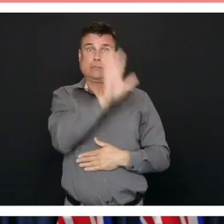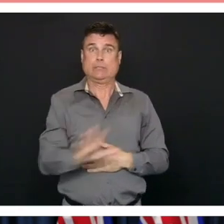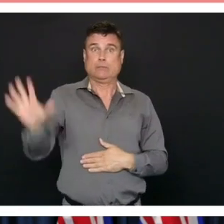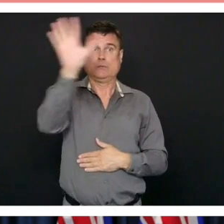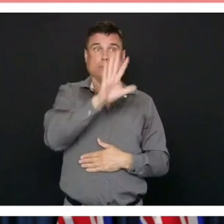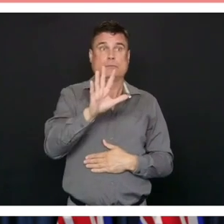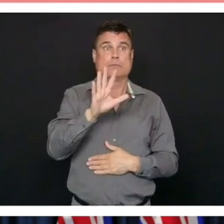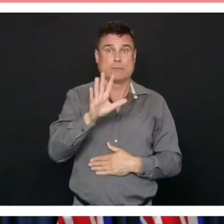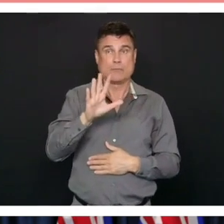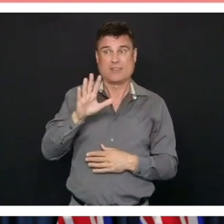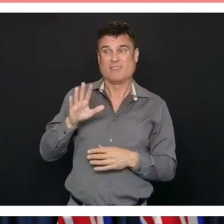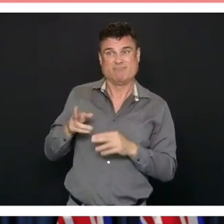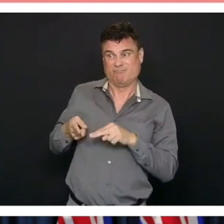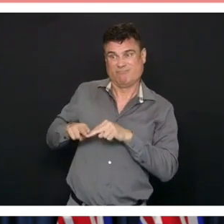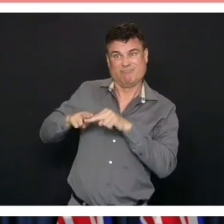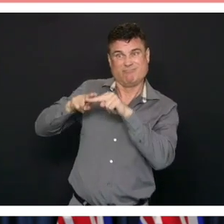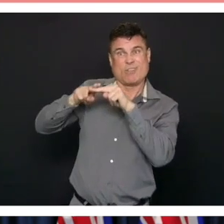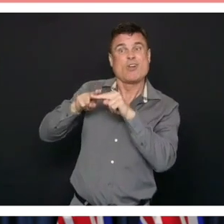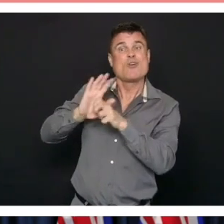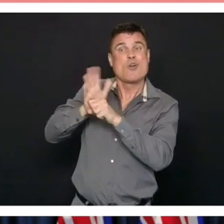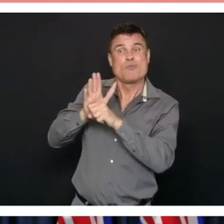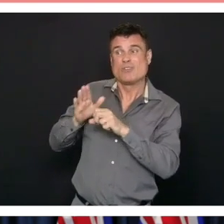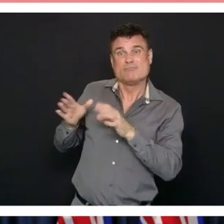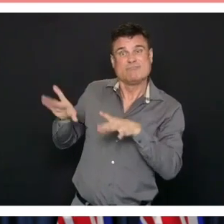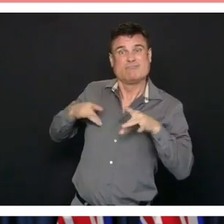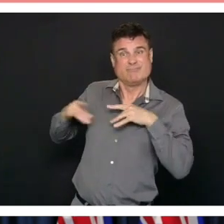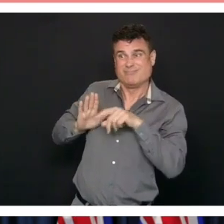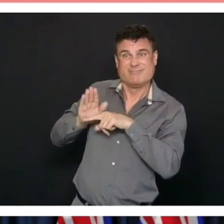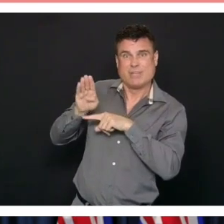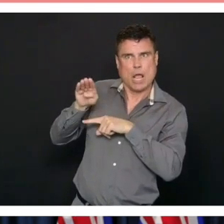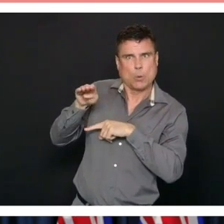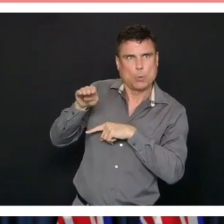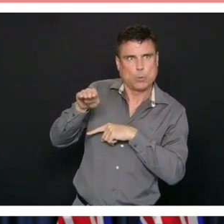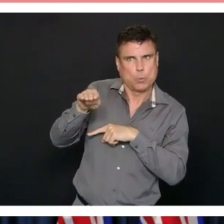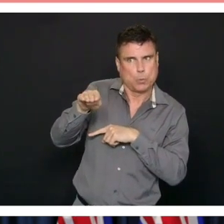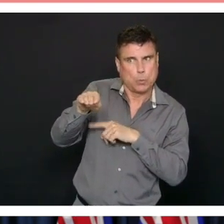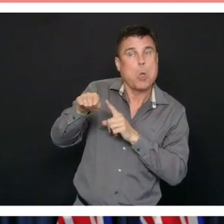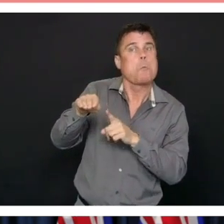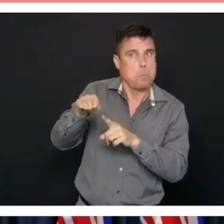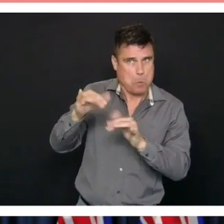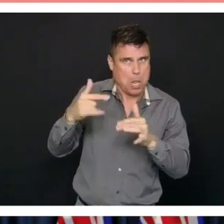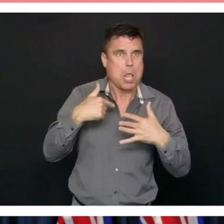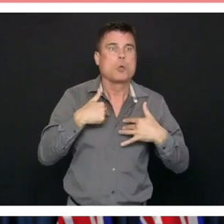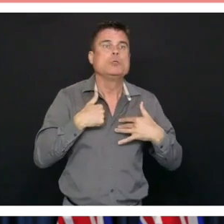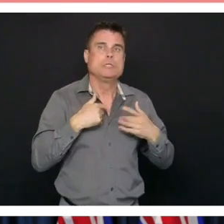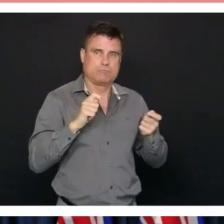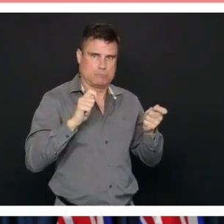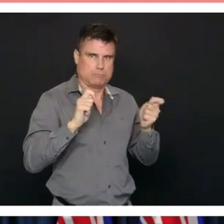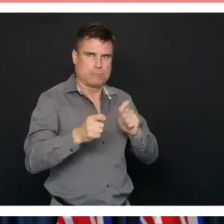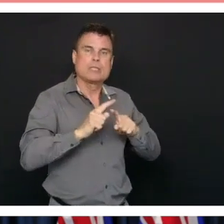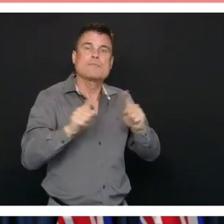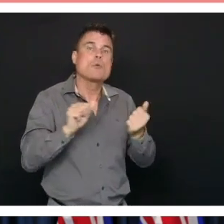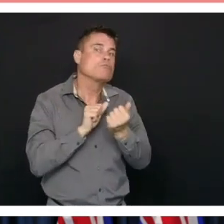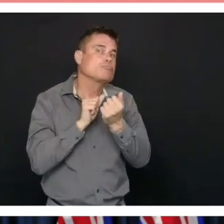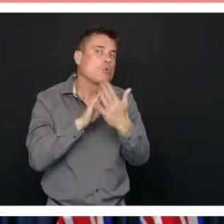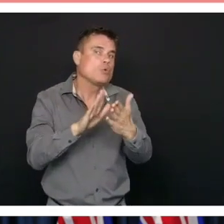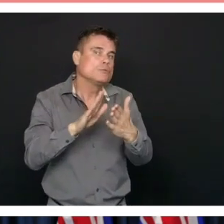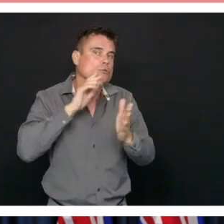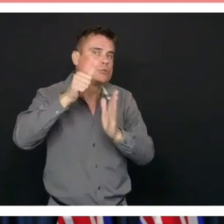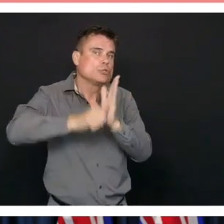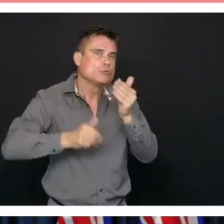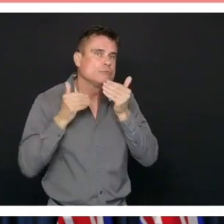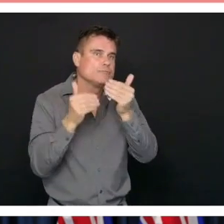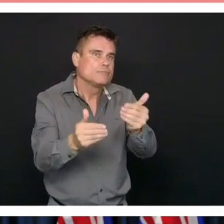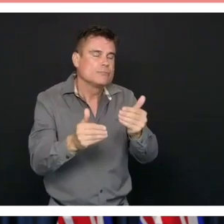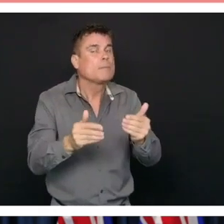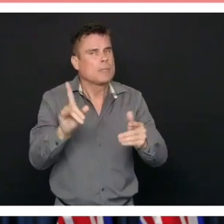take a different approach to this. So we know and we are working very hard in public health to identify every single person who has